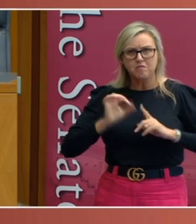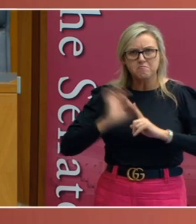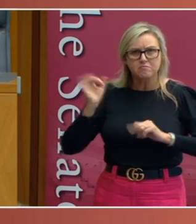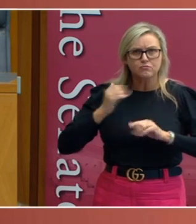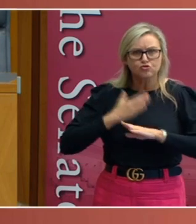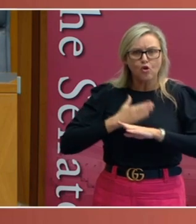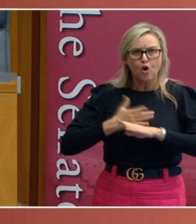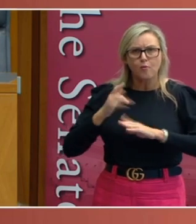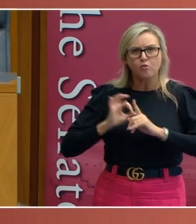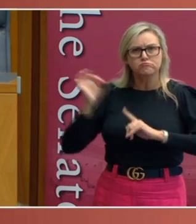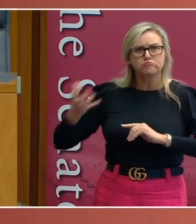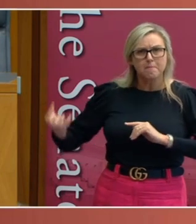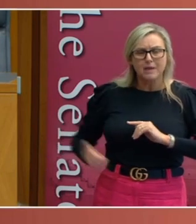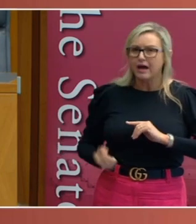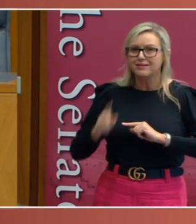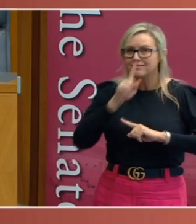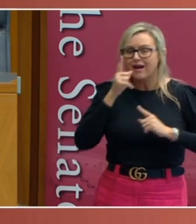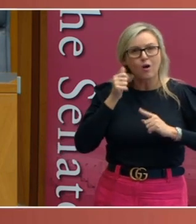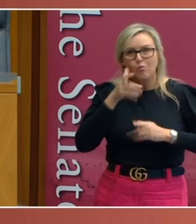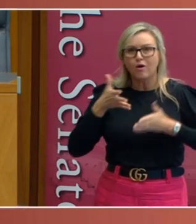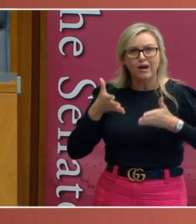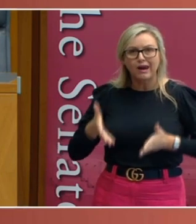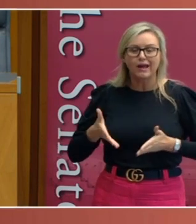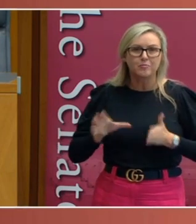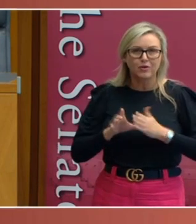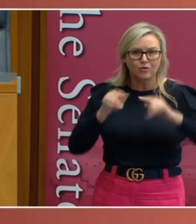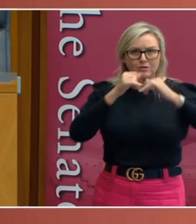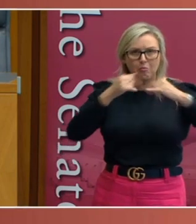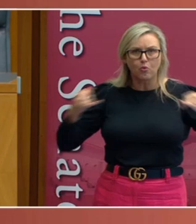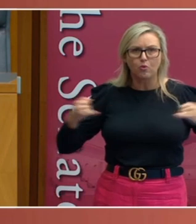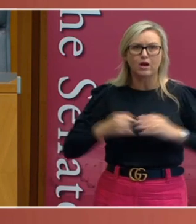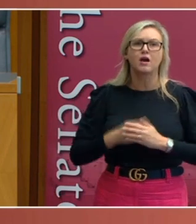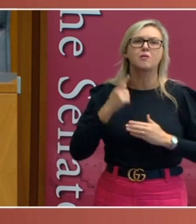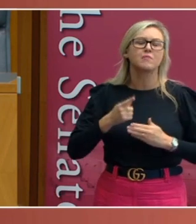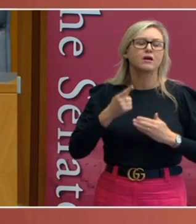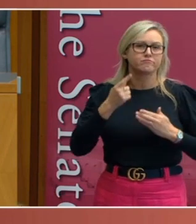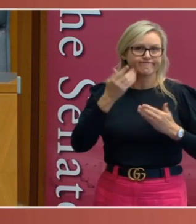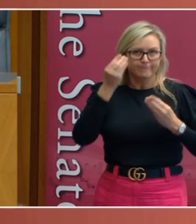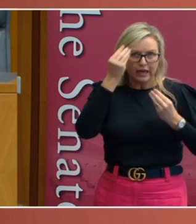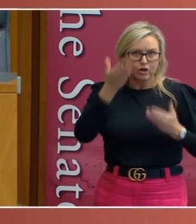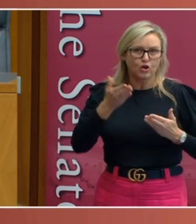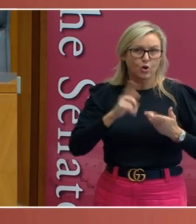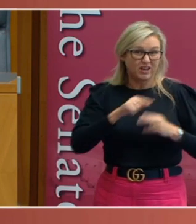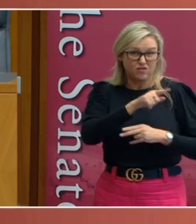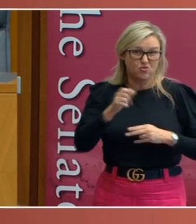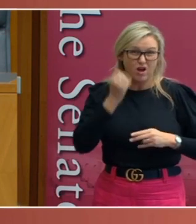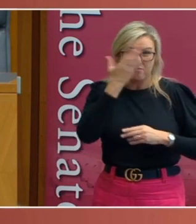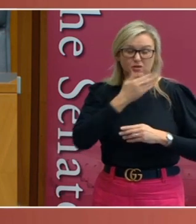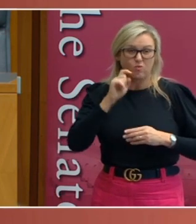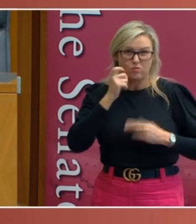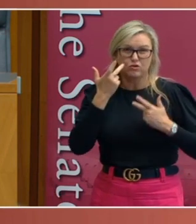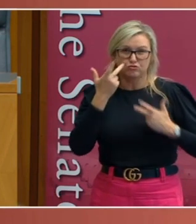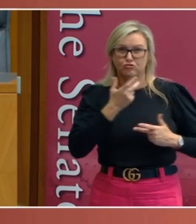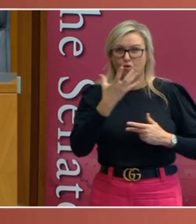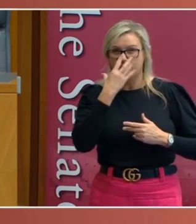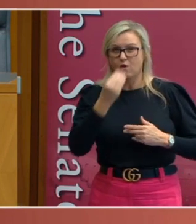pay, et cetera. Now, just a warning here, if there are any Aboriginal people watching, I'm about to show a photo of